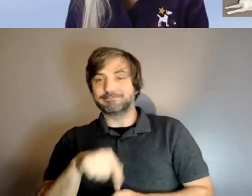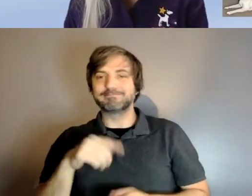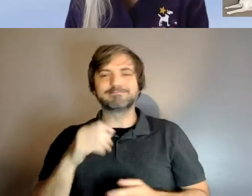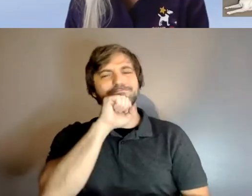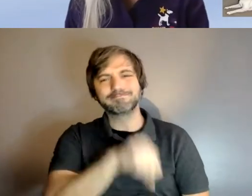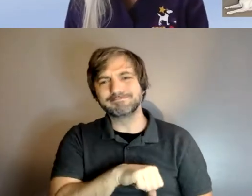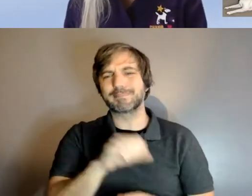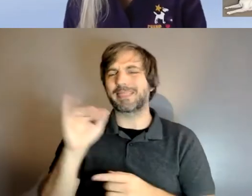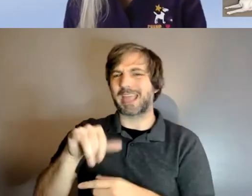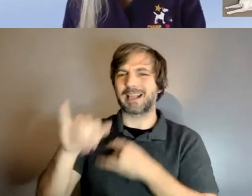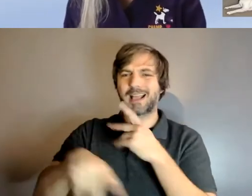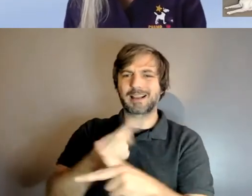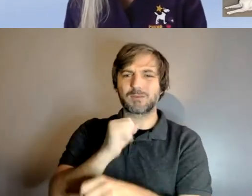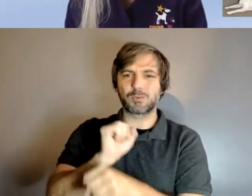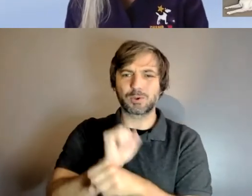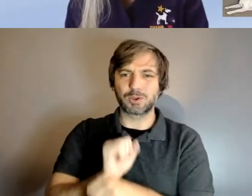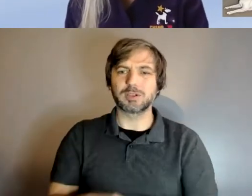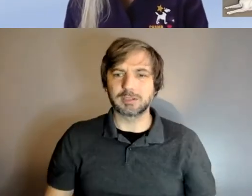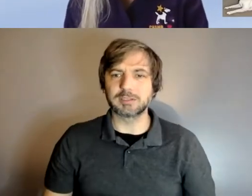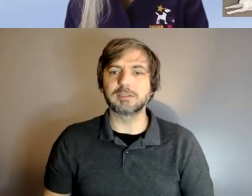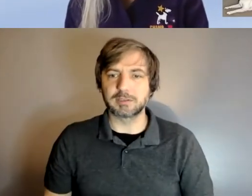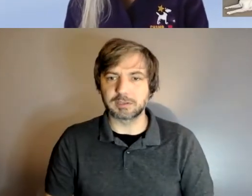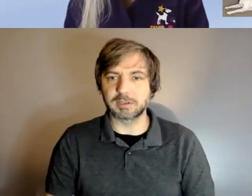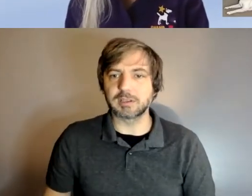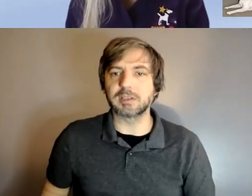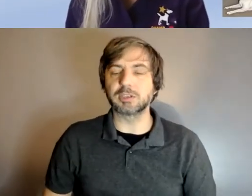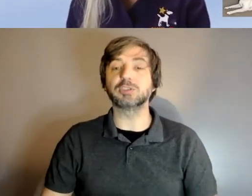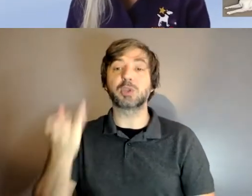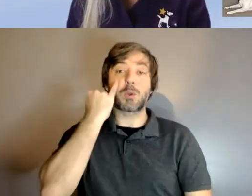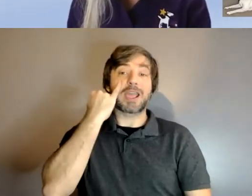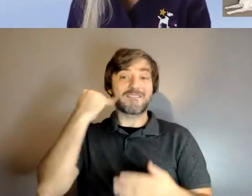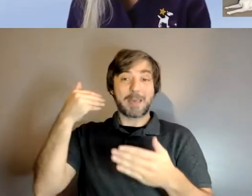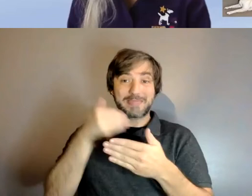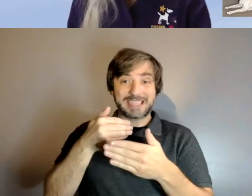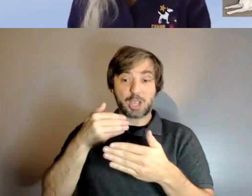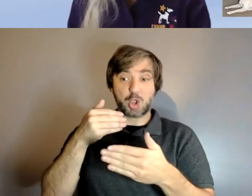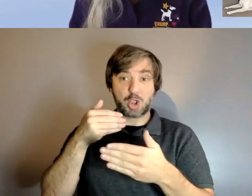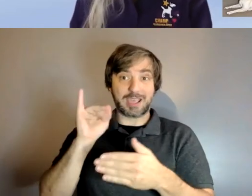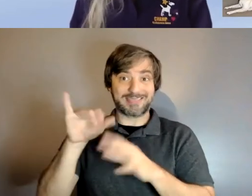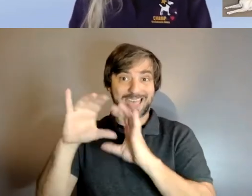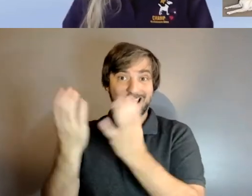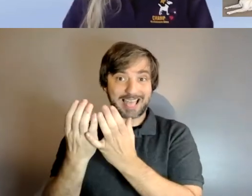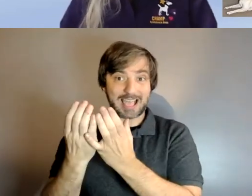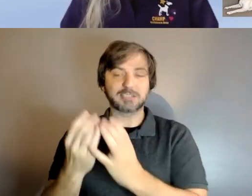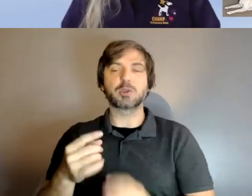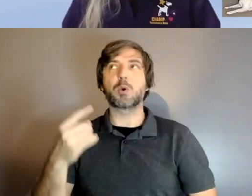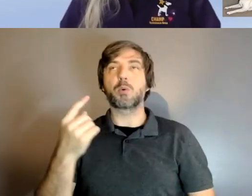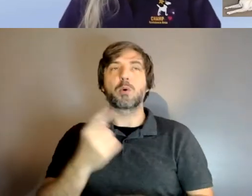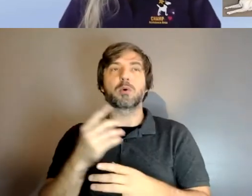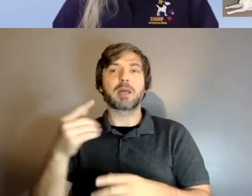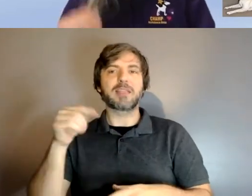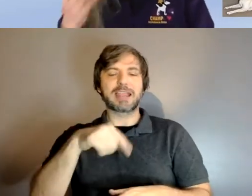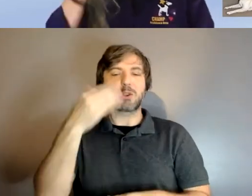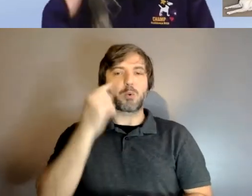to find just about all my classes once i am near to the proximity one of the classes actually underground so i'd go down a series of